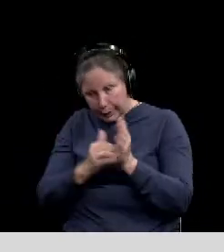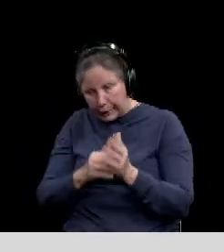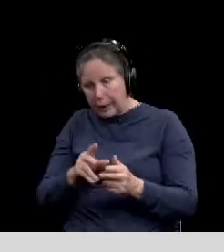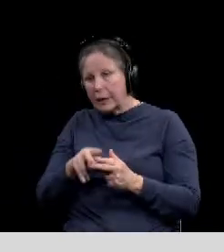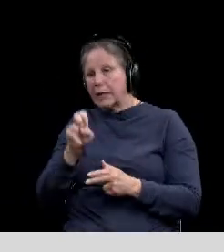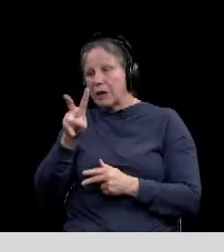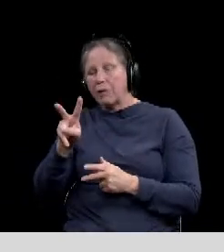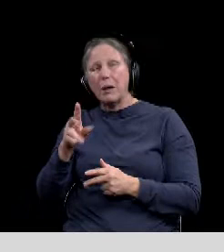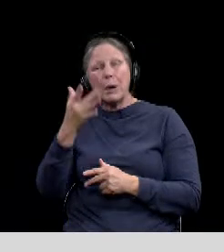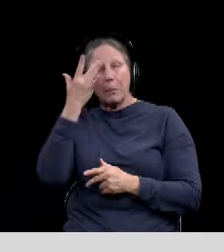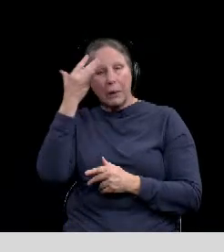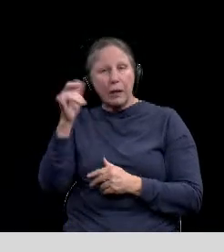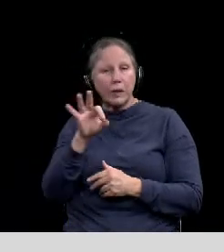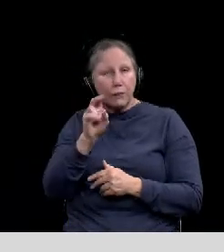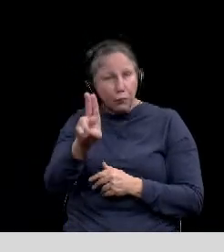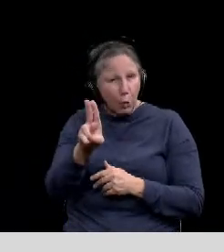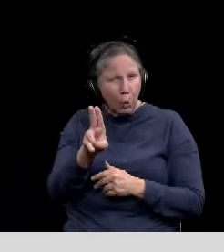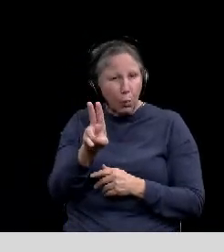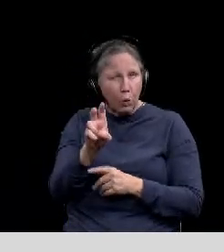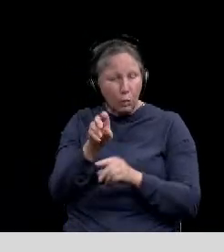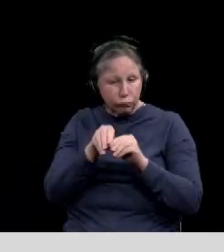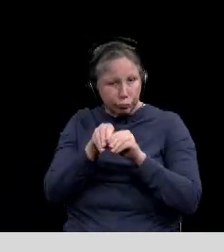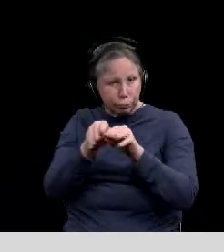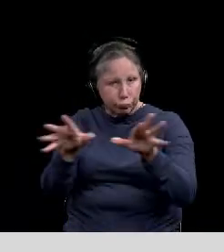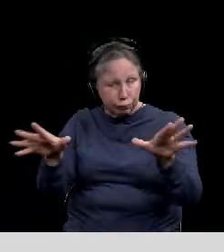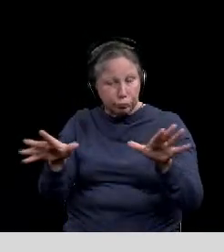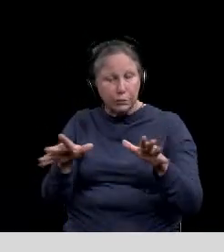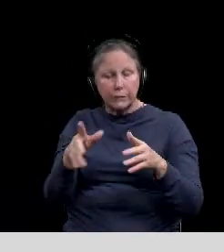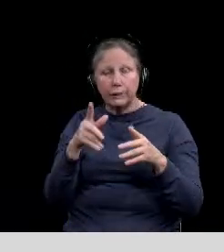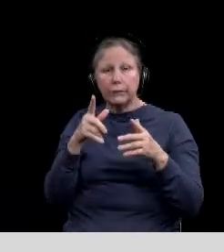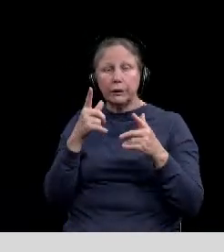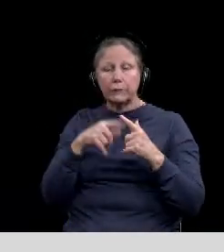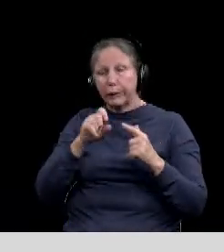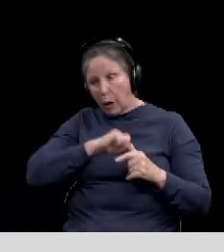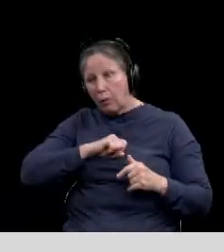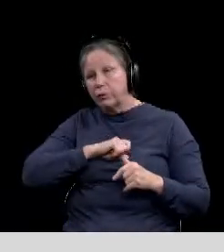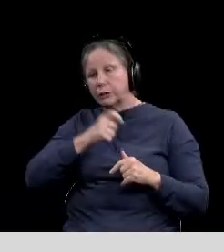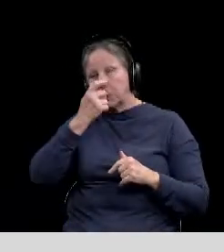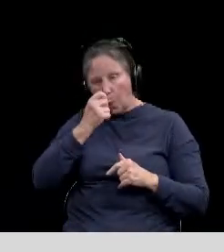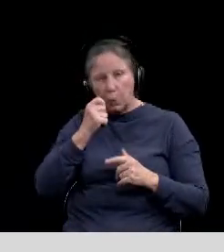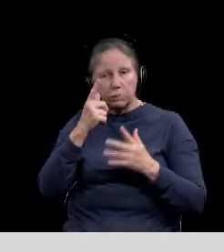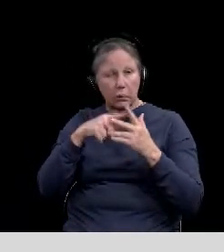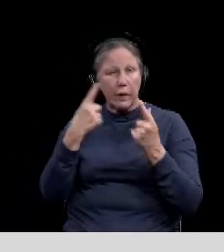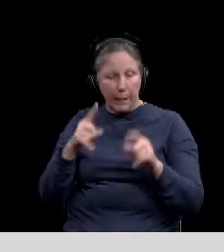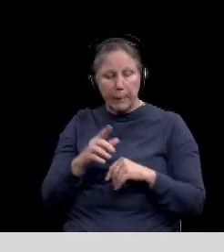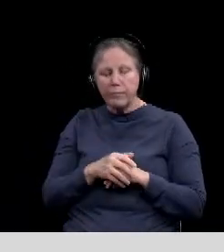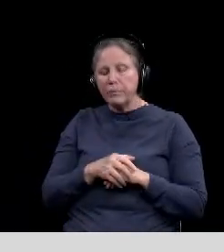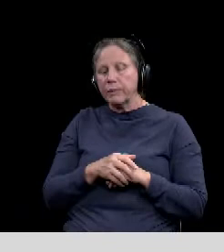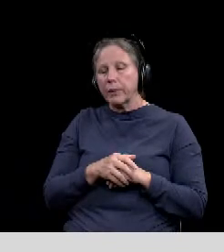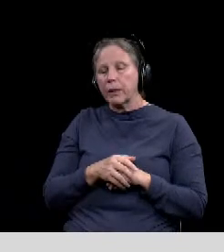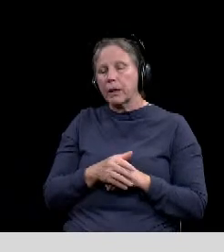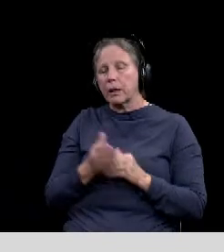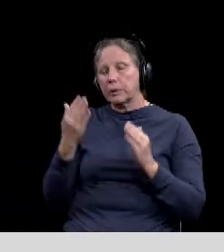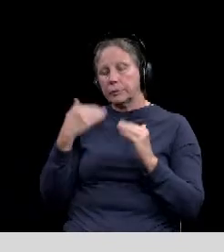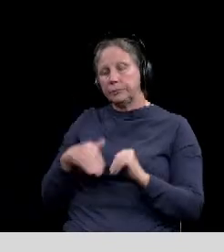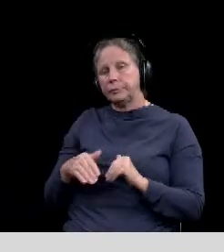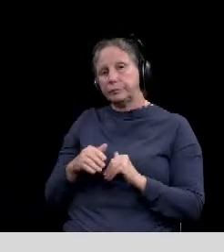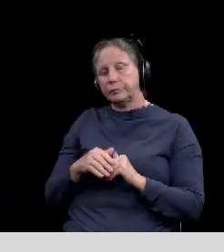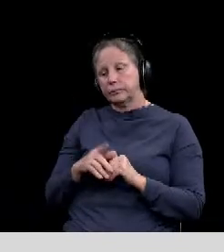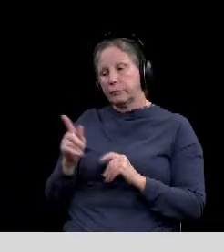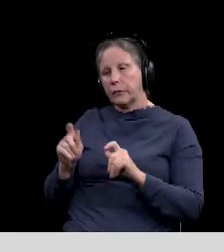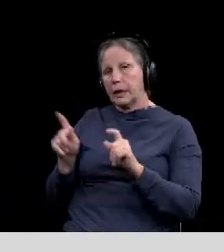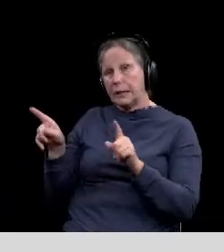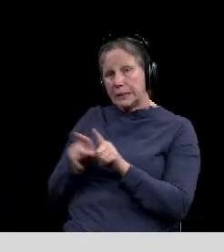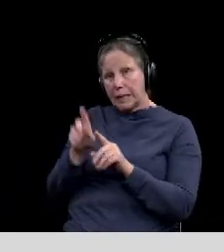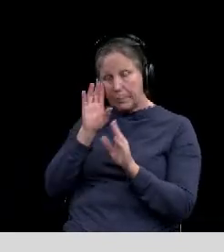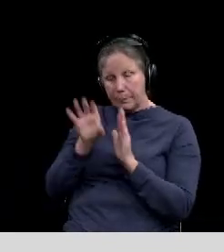well due to flu and the uptick of all cough and cold type viruses. And then finally, here's the